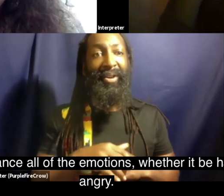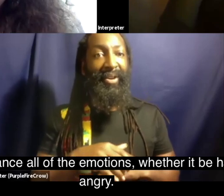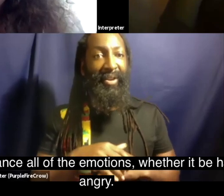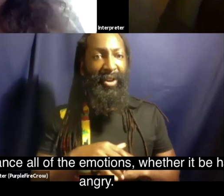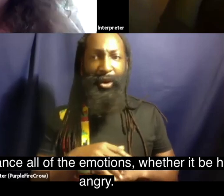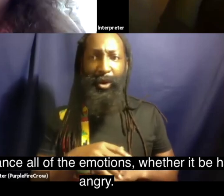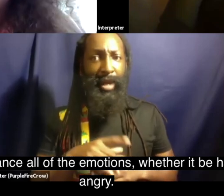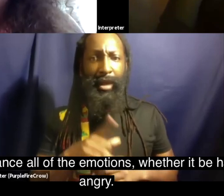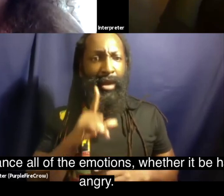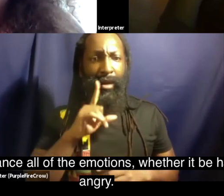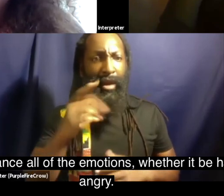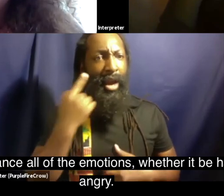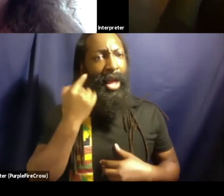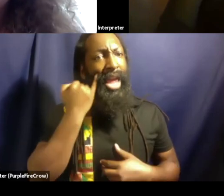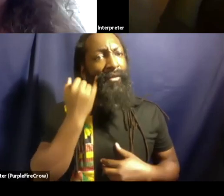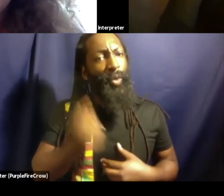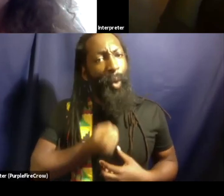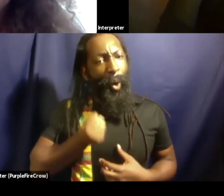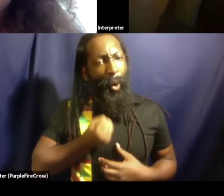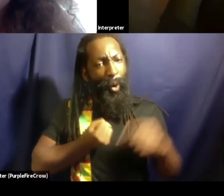be happy and joyful or sad or angry